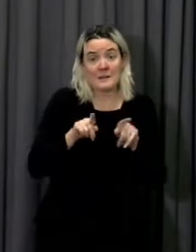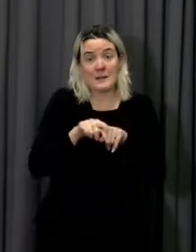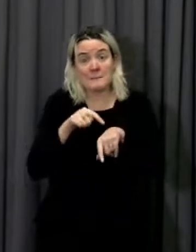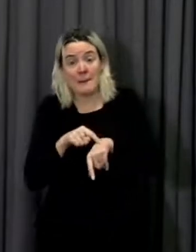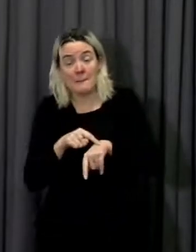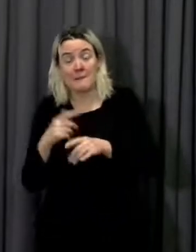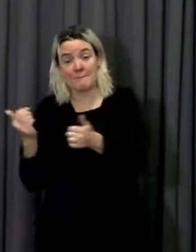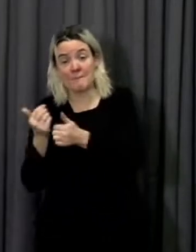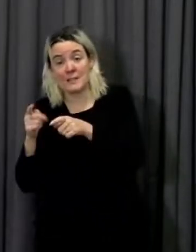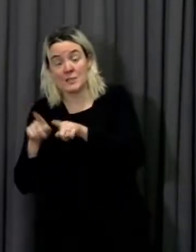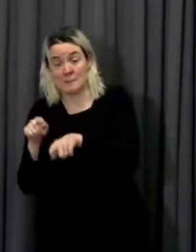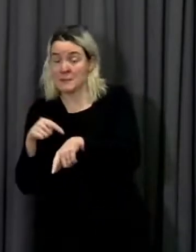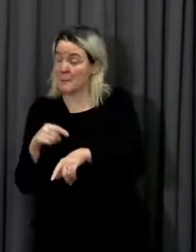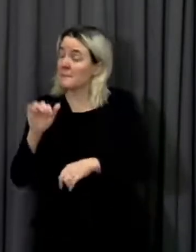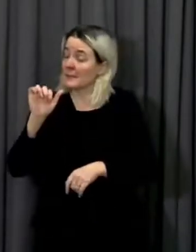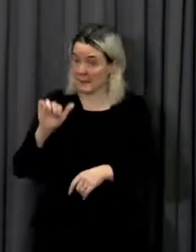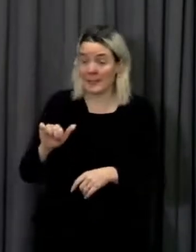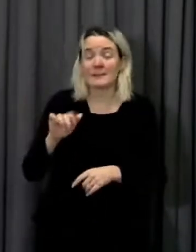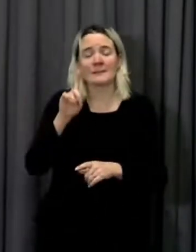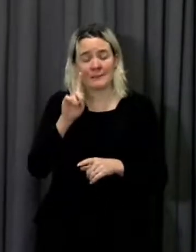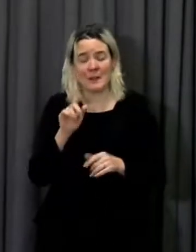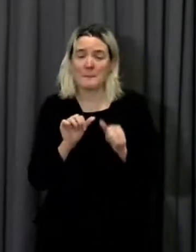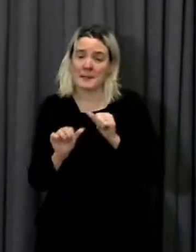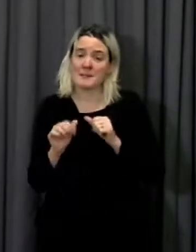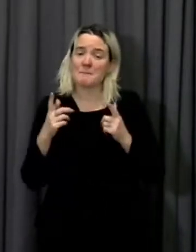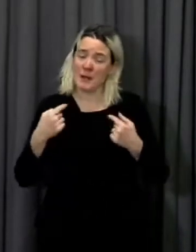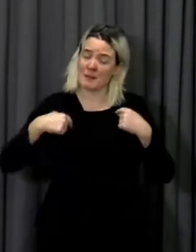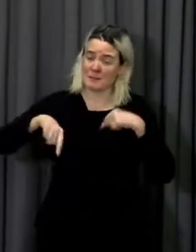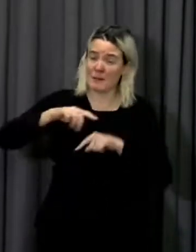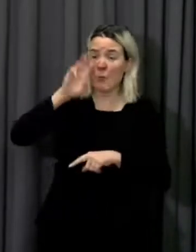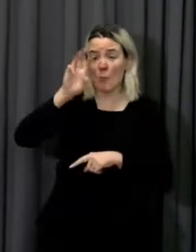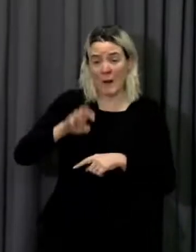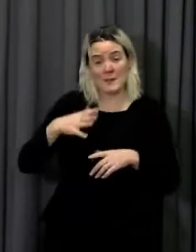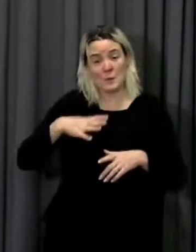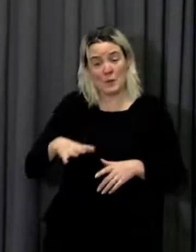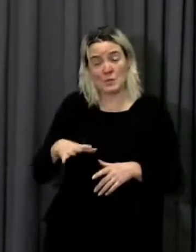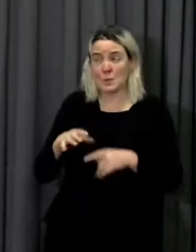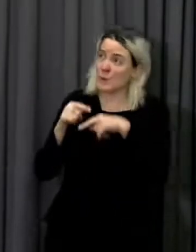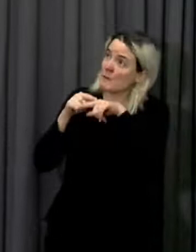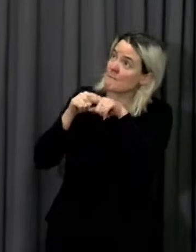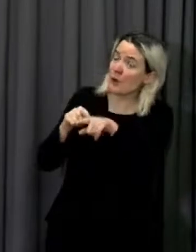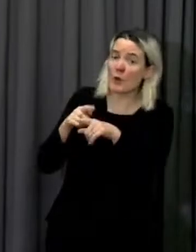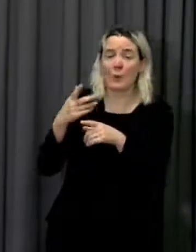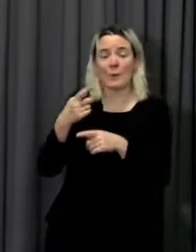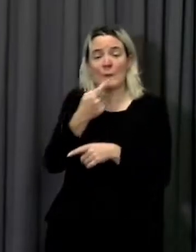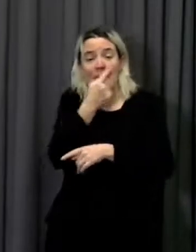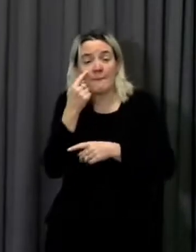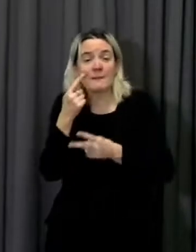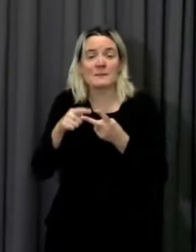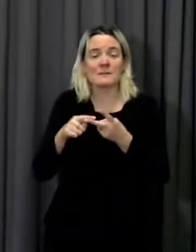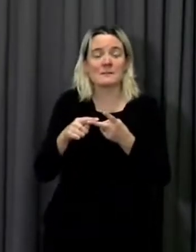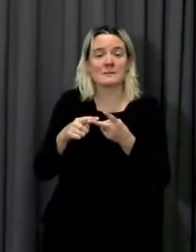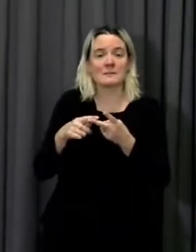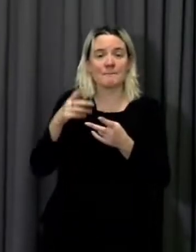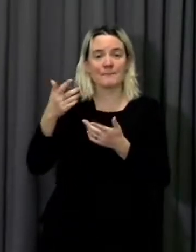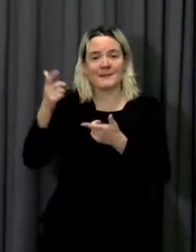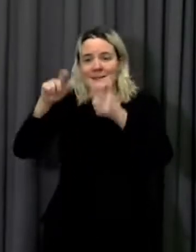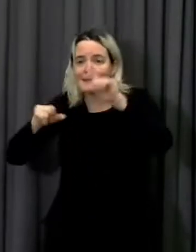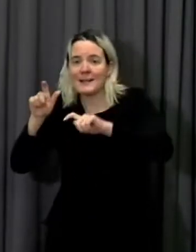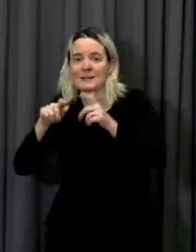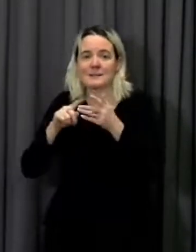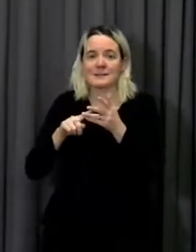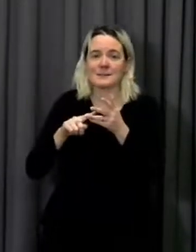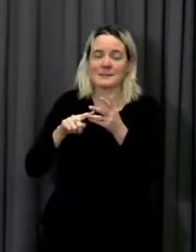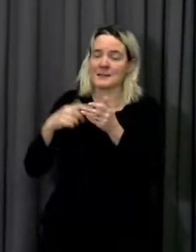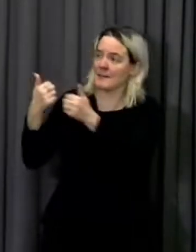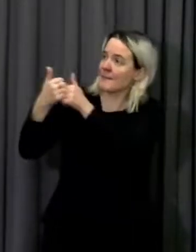the Welsh government to make sure we were following the evidence, following the science and following the data. That has not always been the case elsewhere